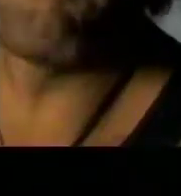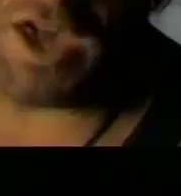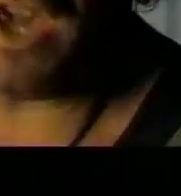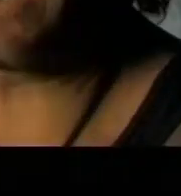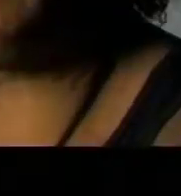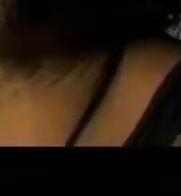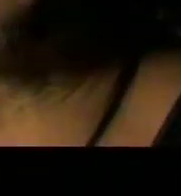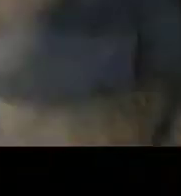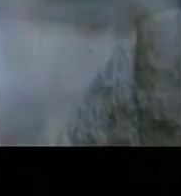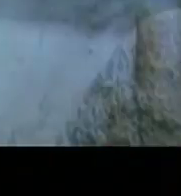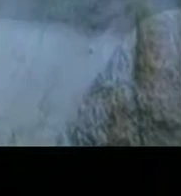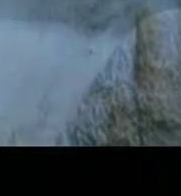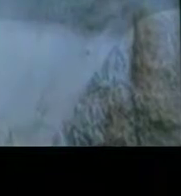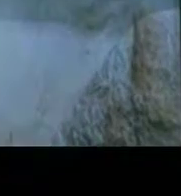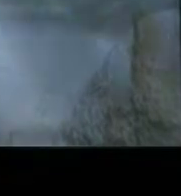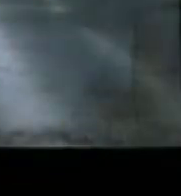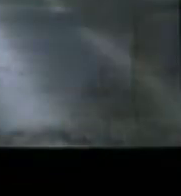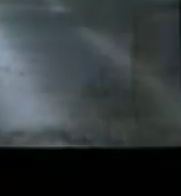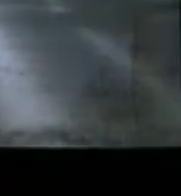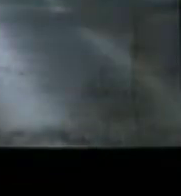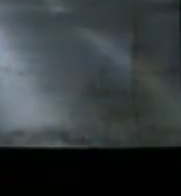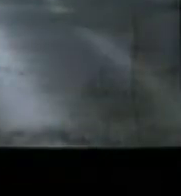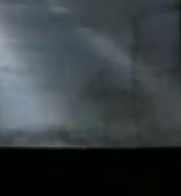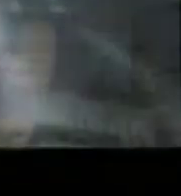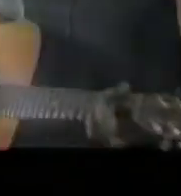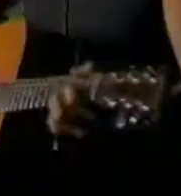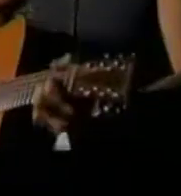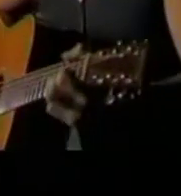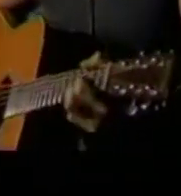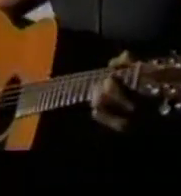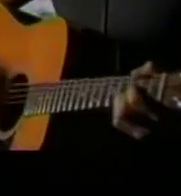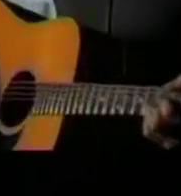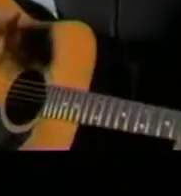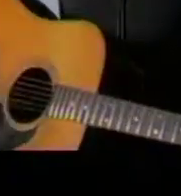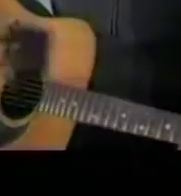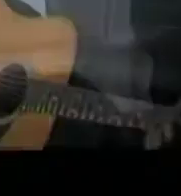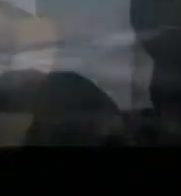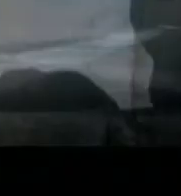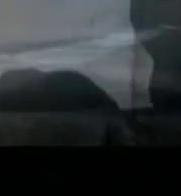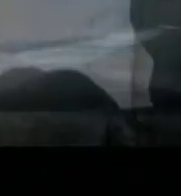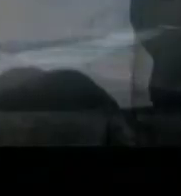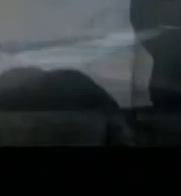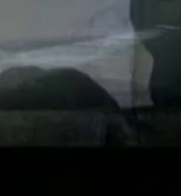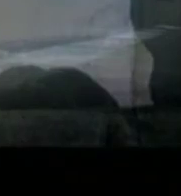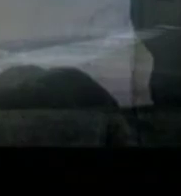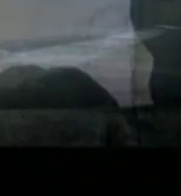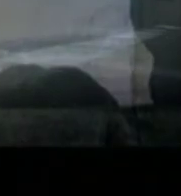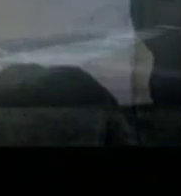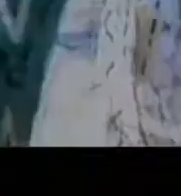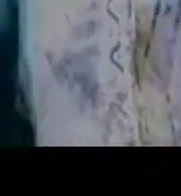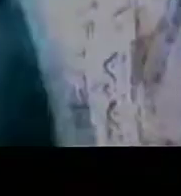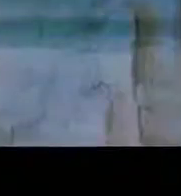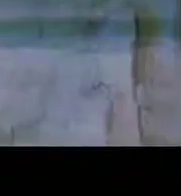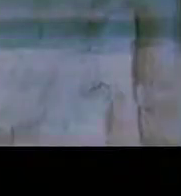so figa We baba no ma Oh si esa Oh si esa